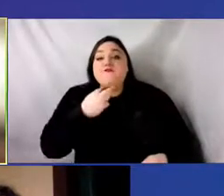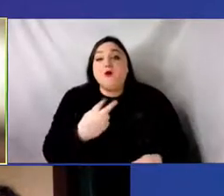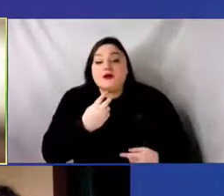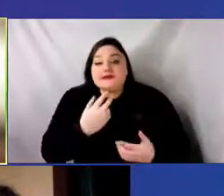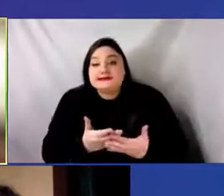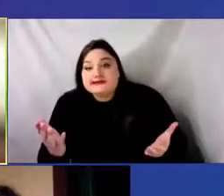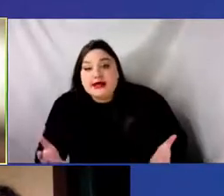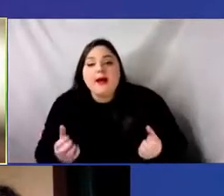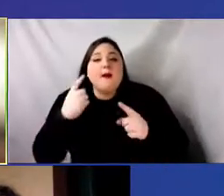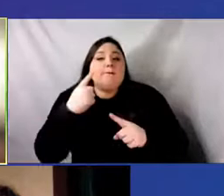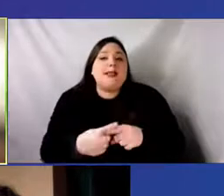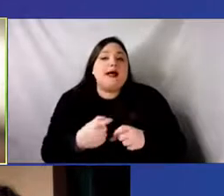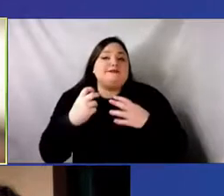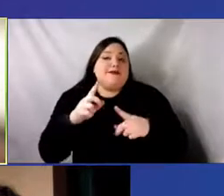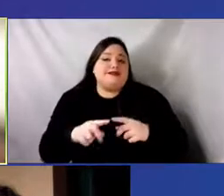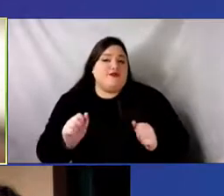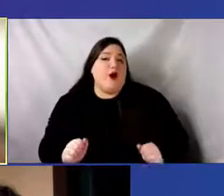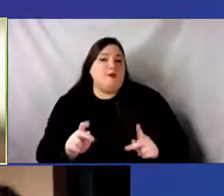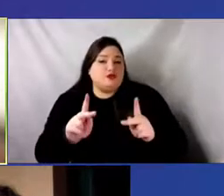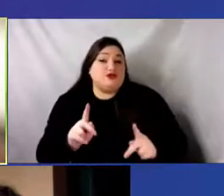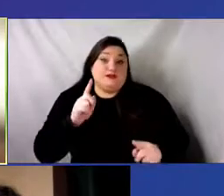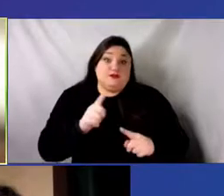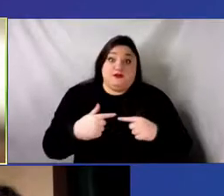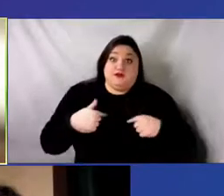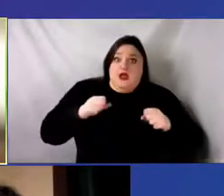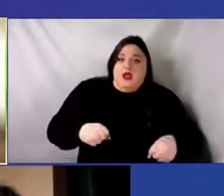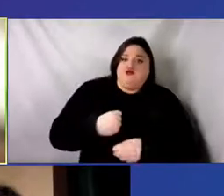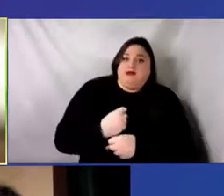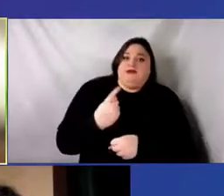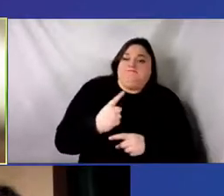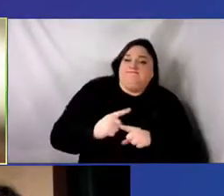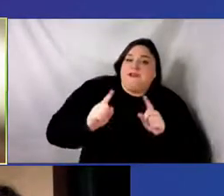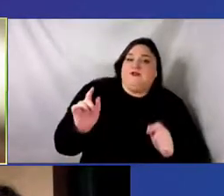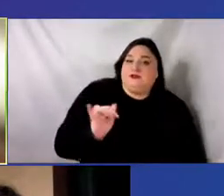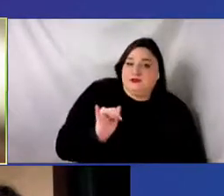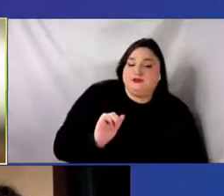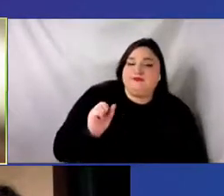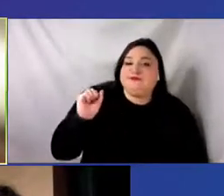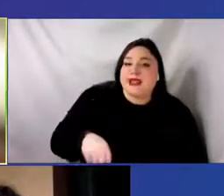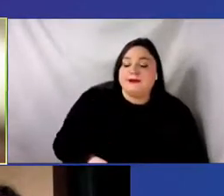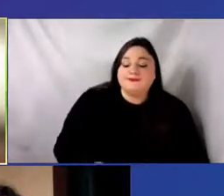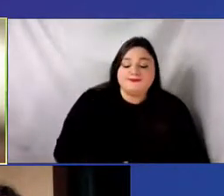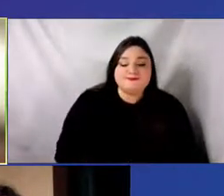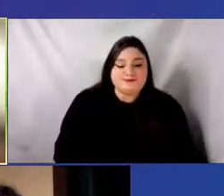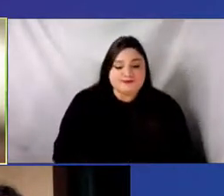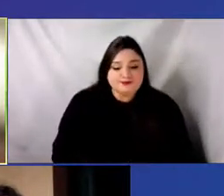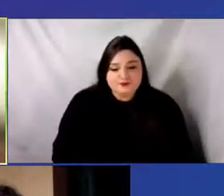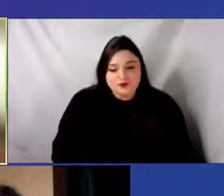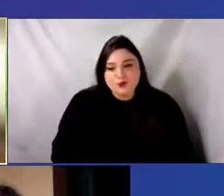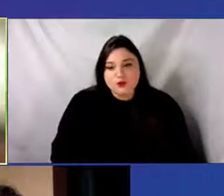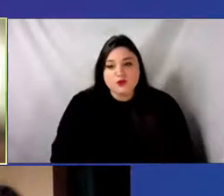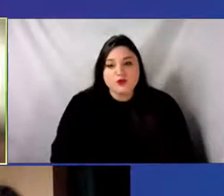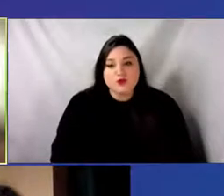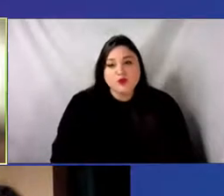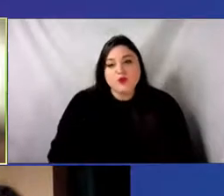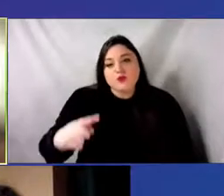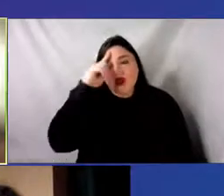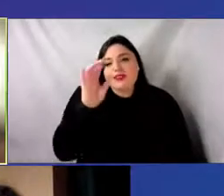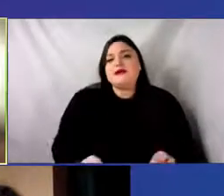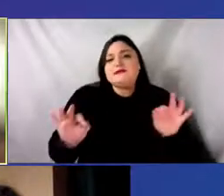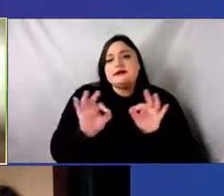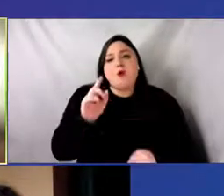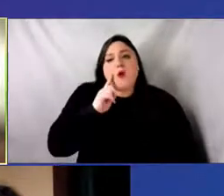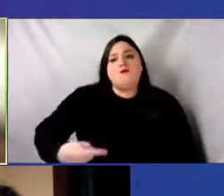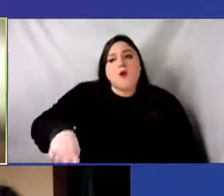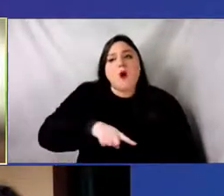also create too. And I think it's important to be thinking about other ways of funding in